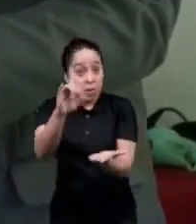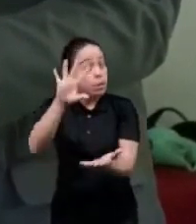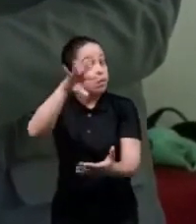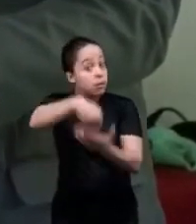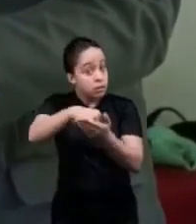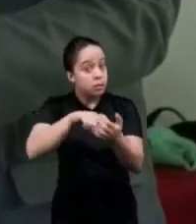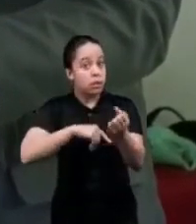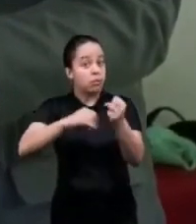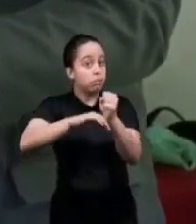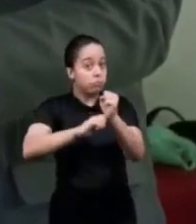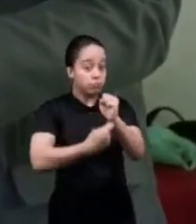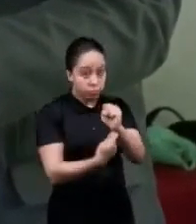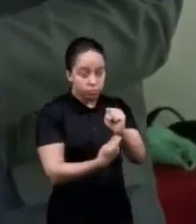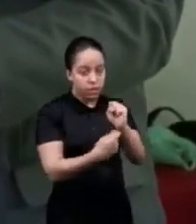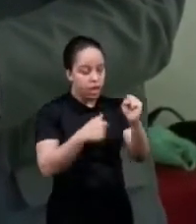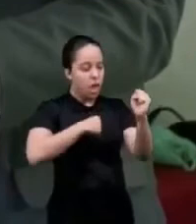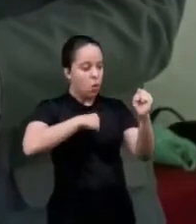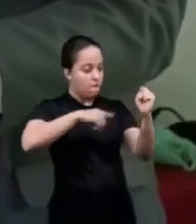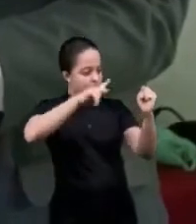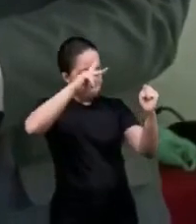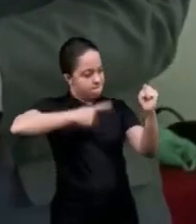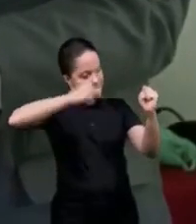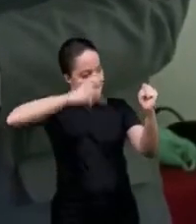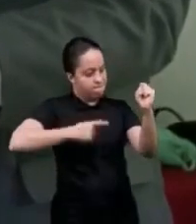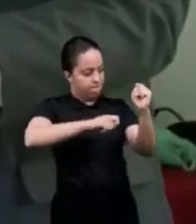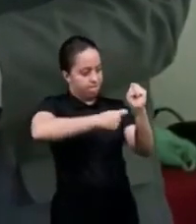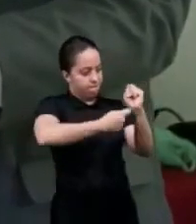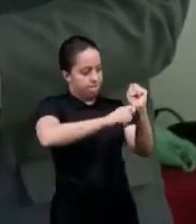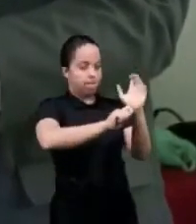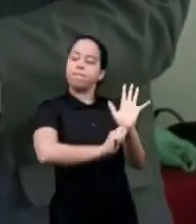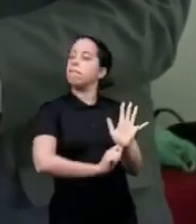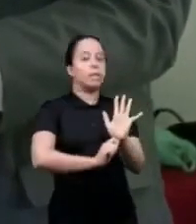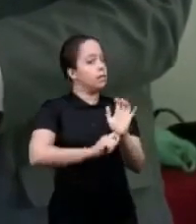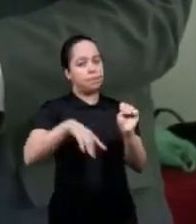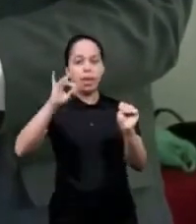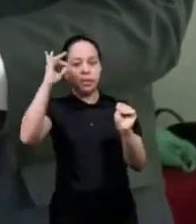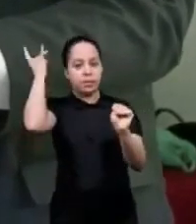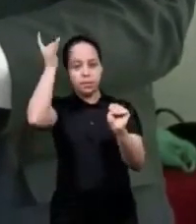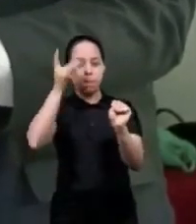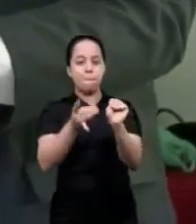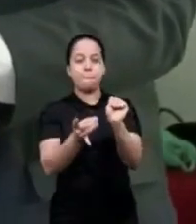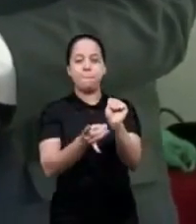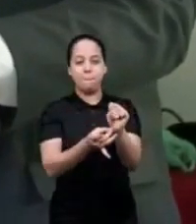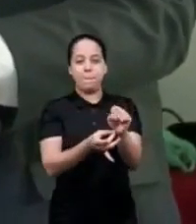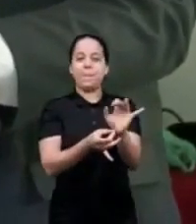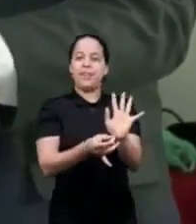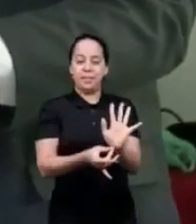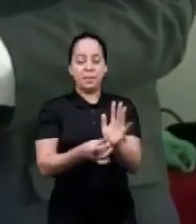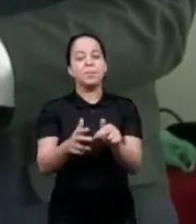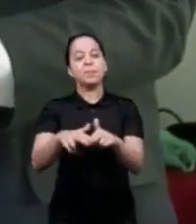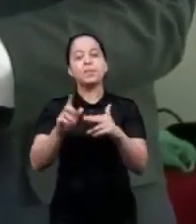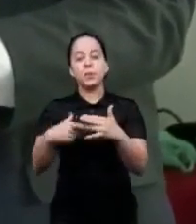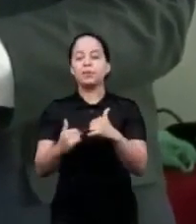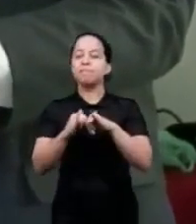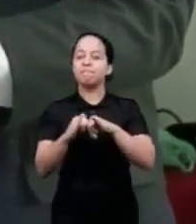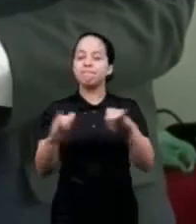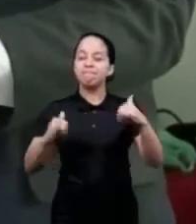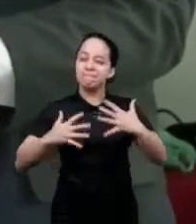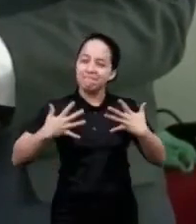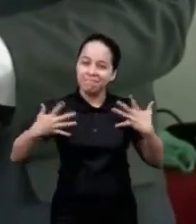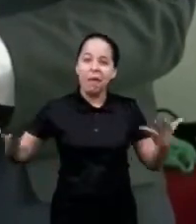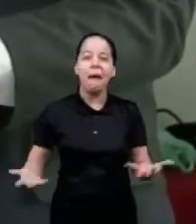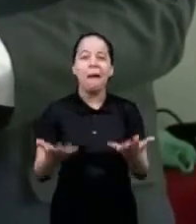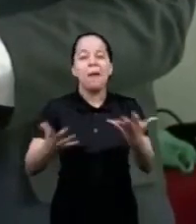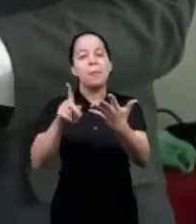mystery you can't understand it by reason it only comes from the Lord thus my beloved it's a word of encouragement we are